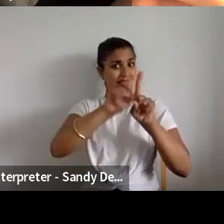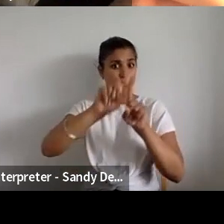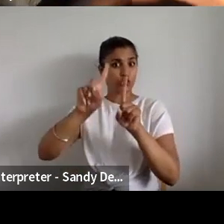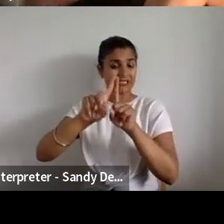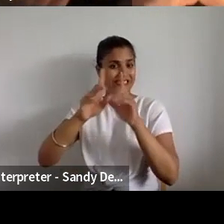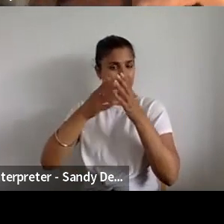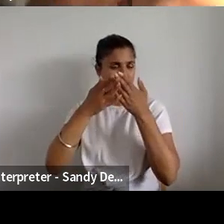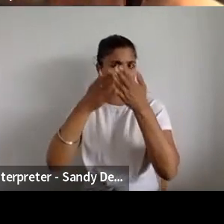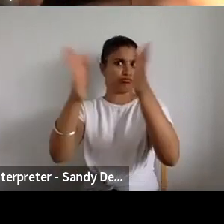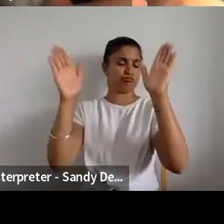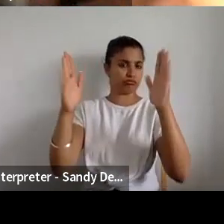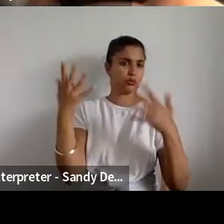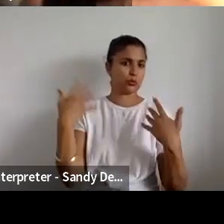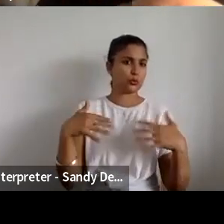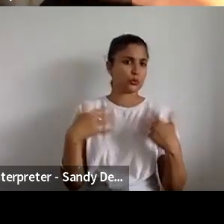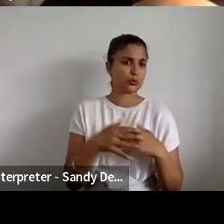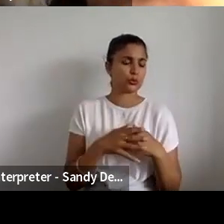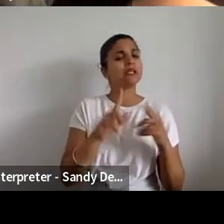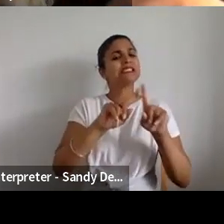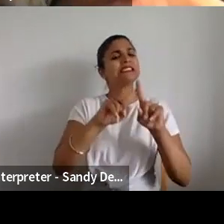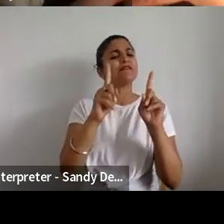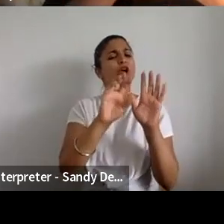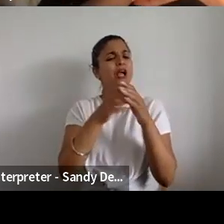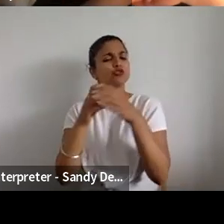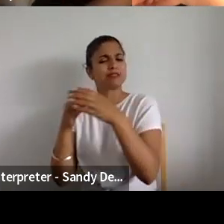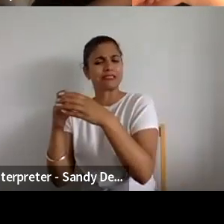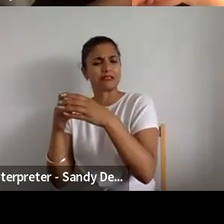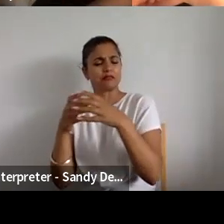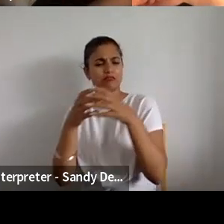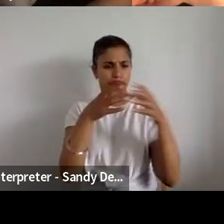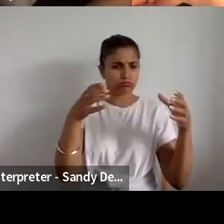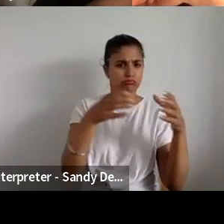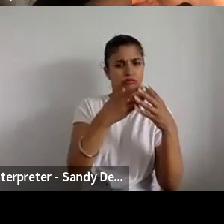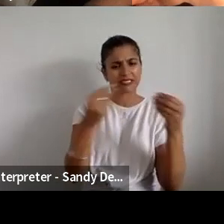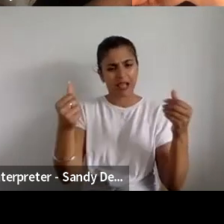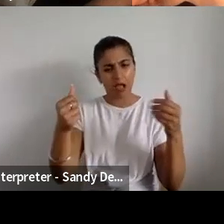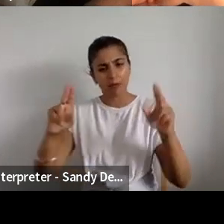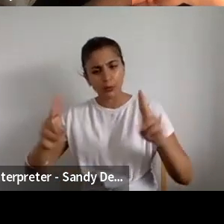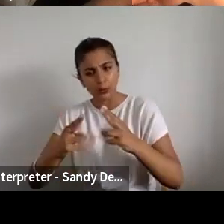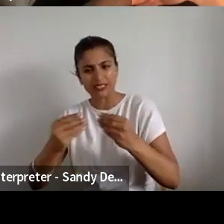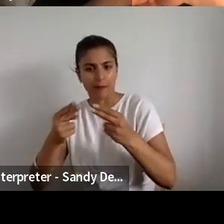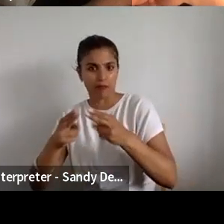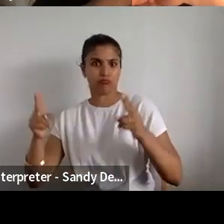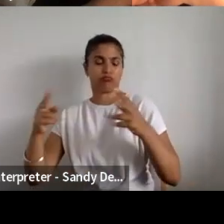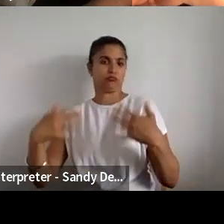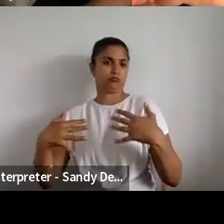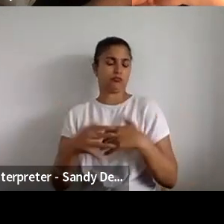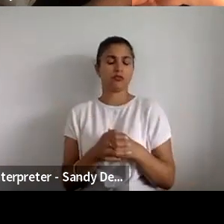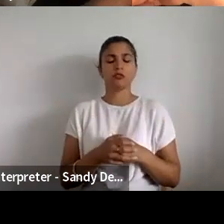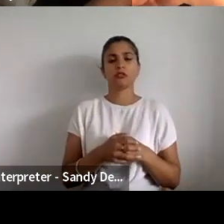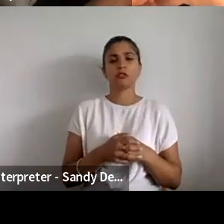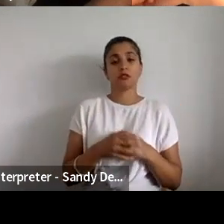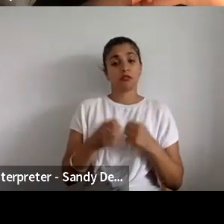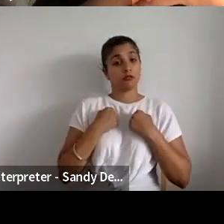to different numbers in different categories that there were sort of differentiations between the groups that we were that we were